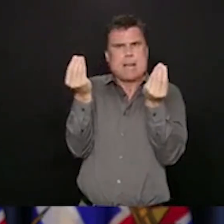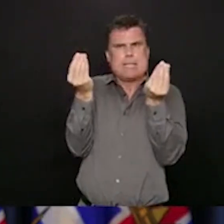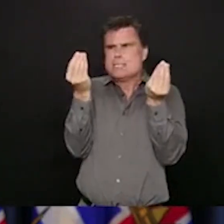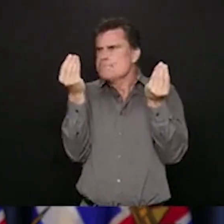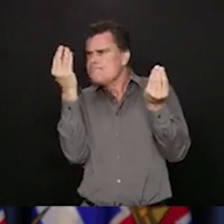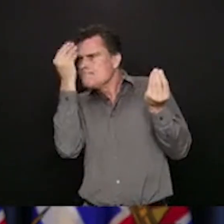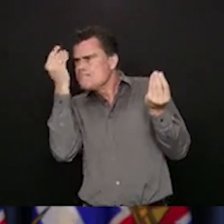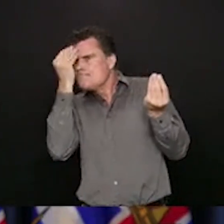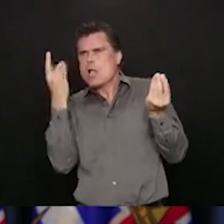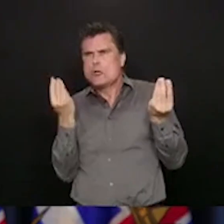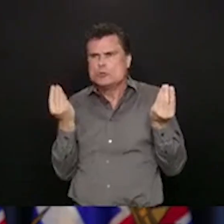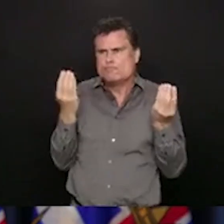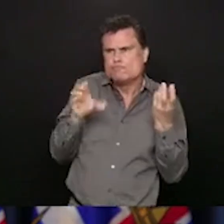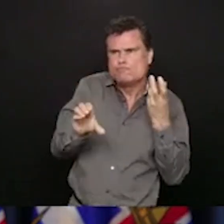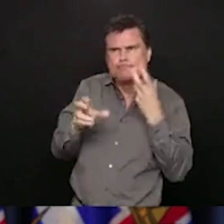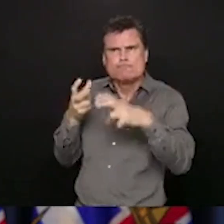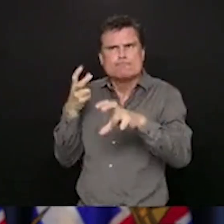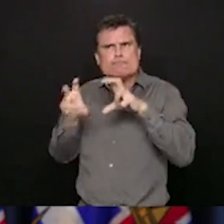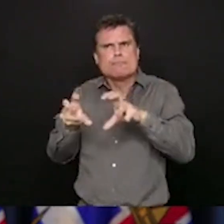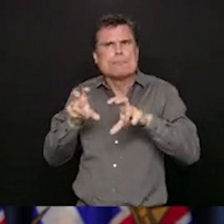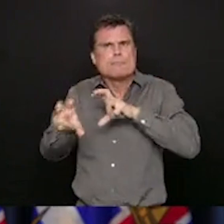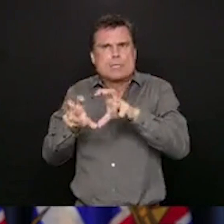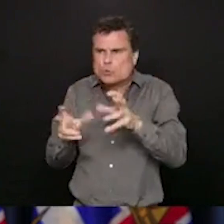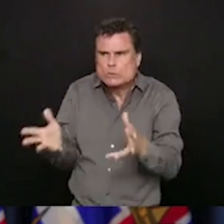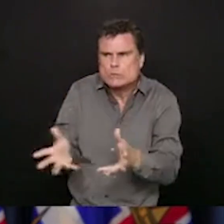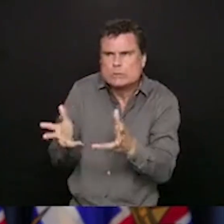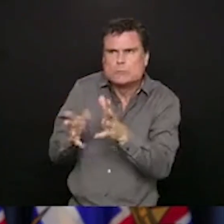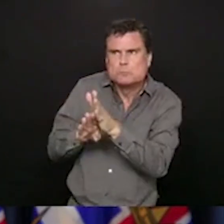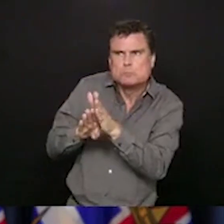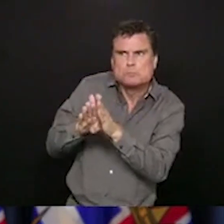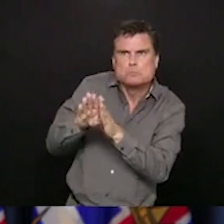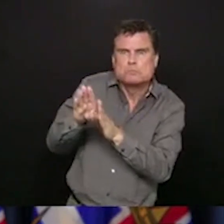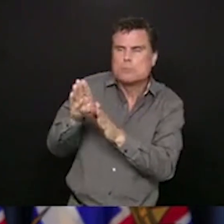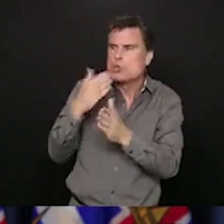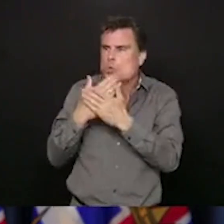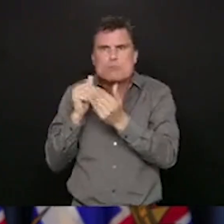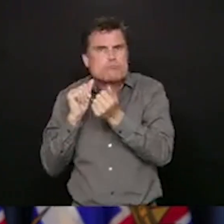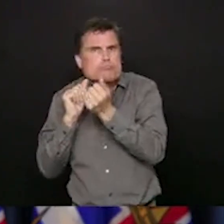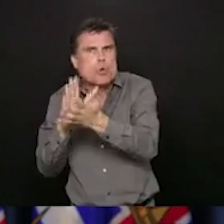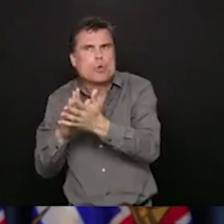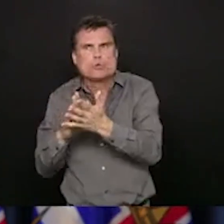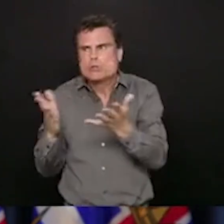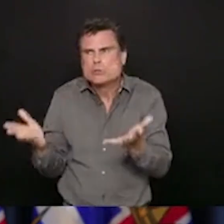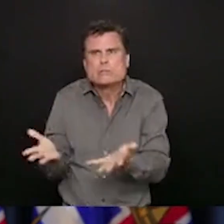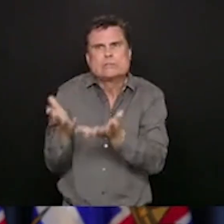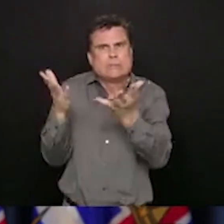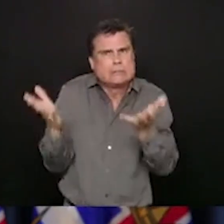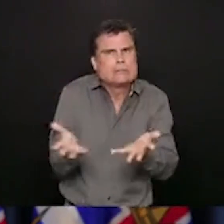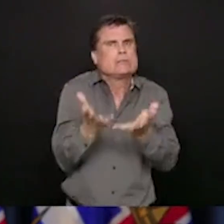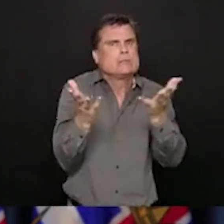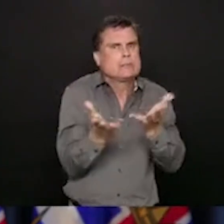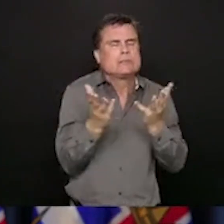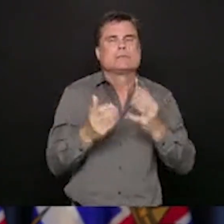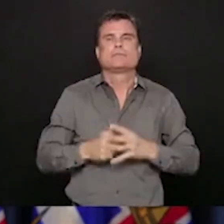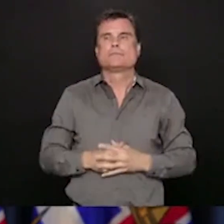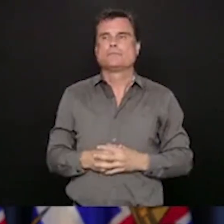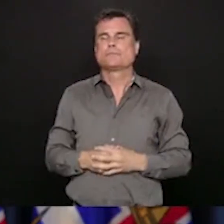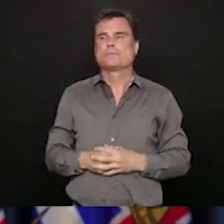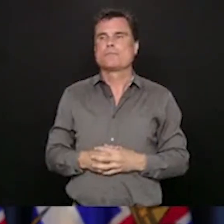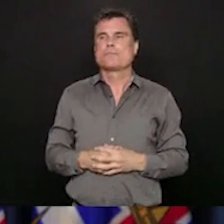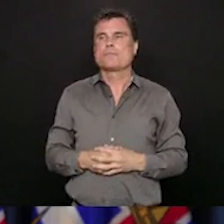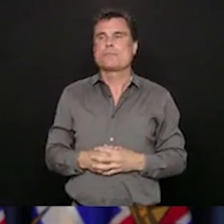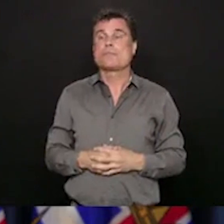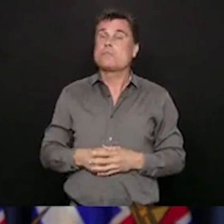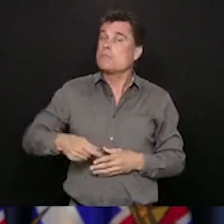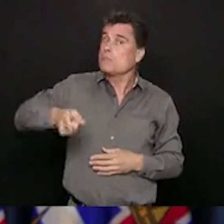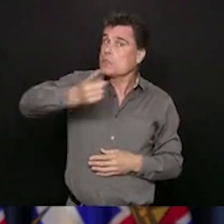for stimulus that we are not touching until we get into a place where people start to have more confidence, not just here in BC, but around the